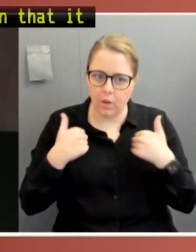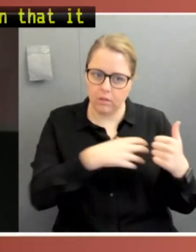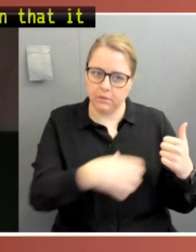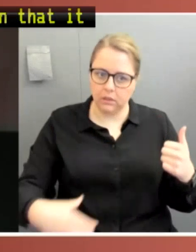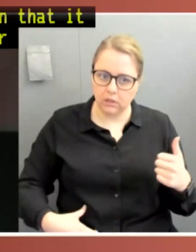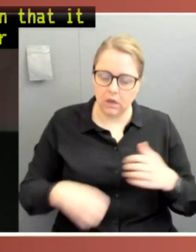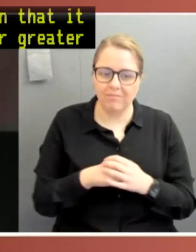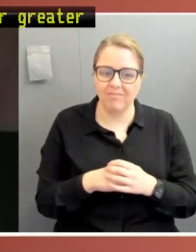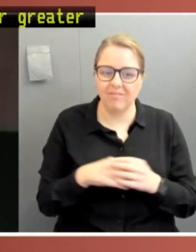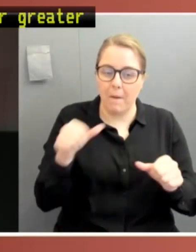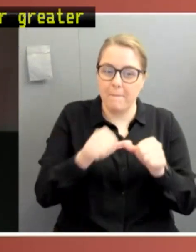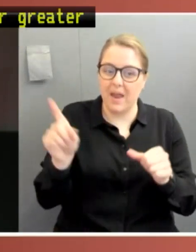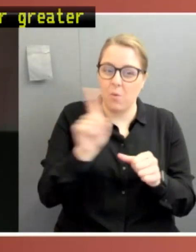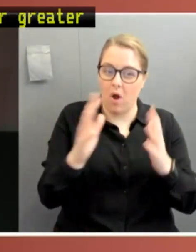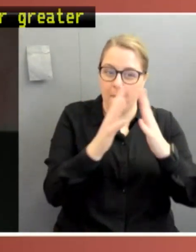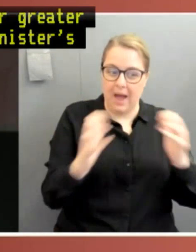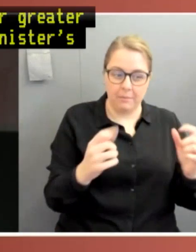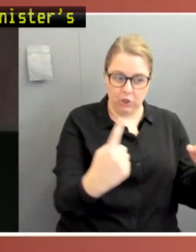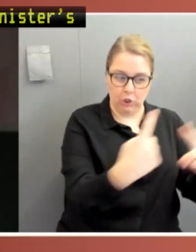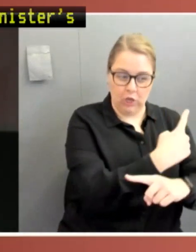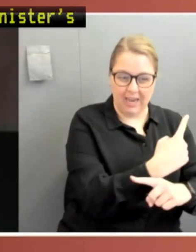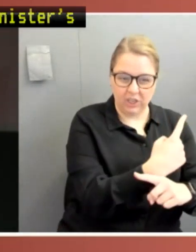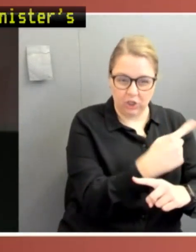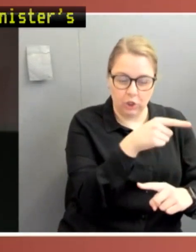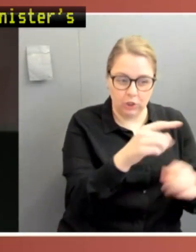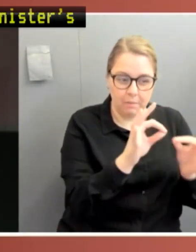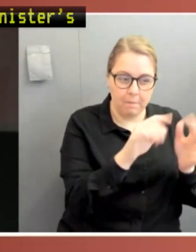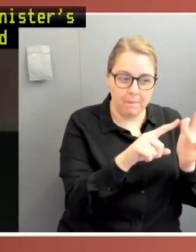the Parliament had just amended the Biosecurity Act to provide that appropriate